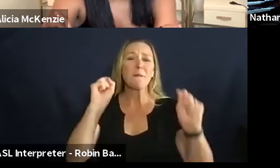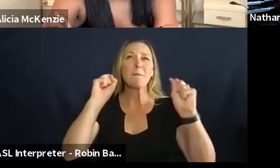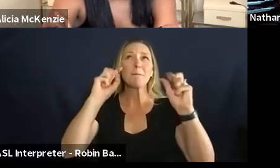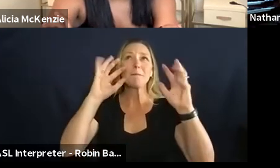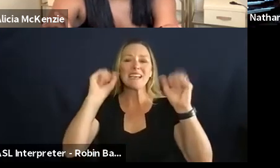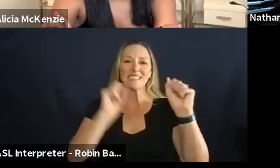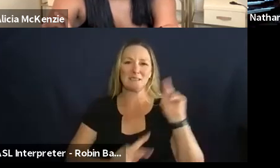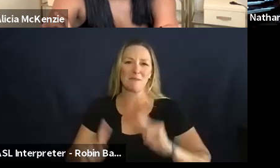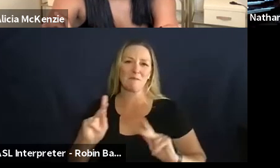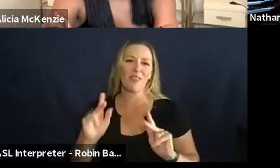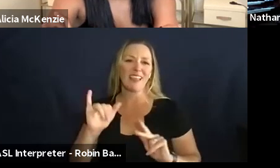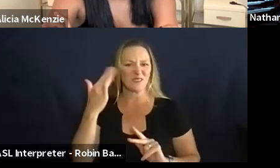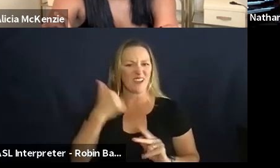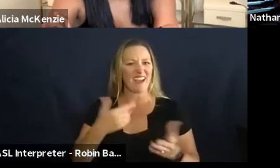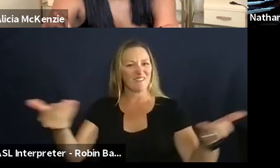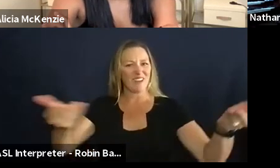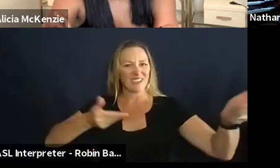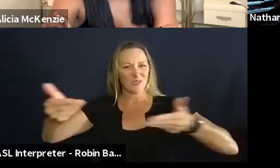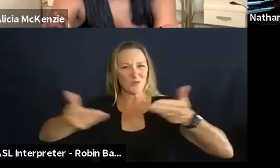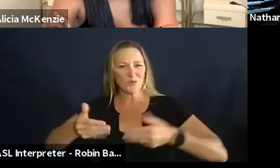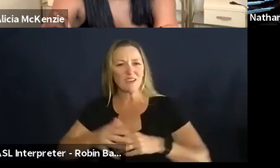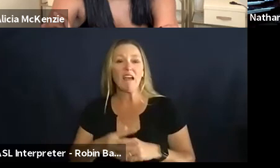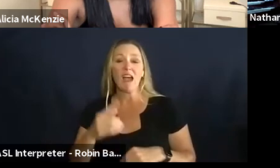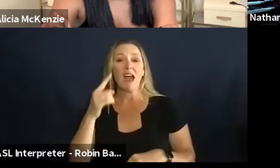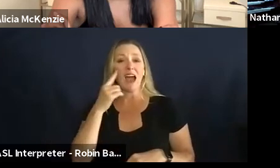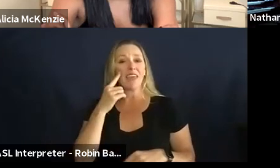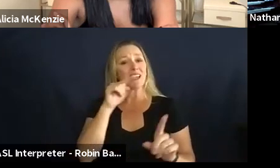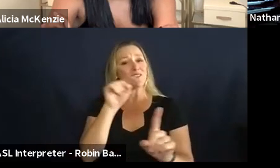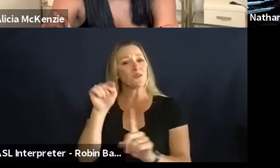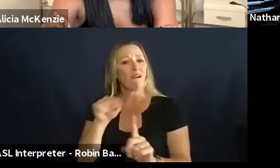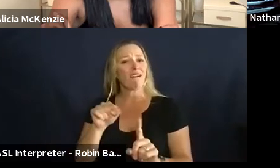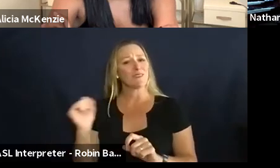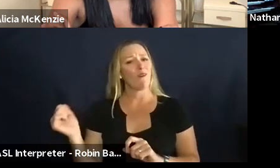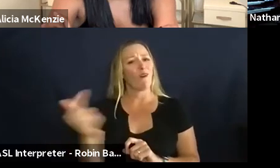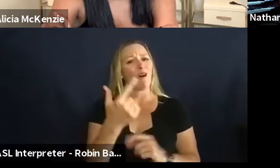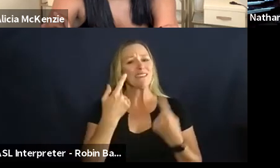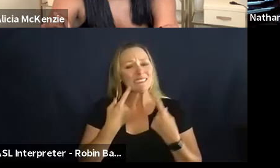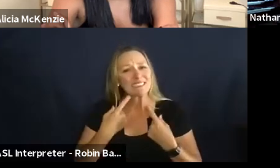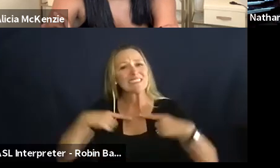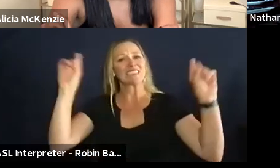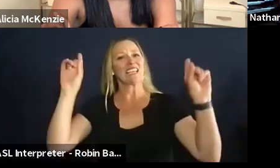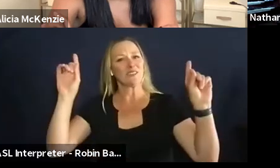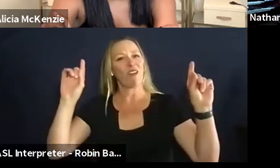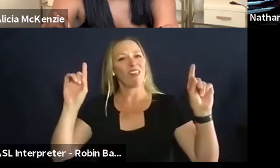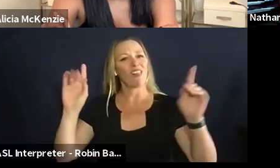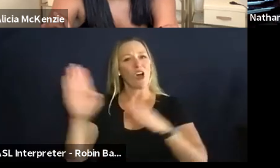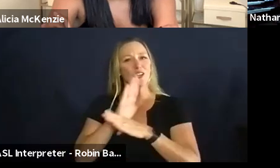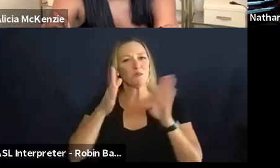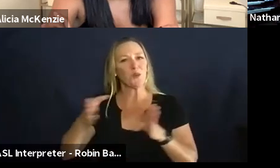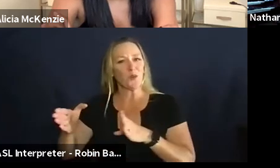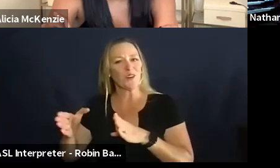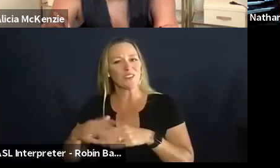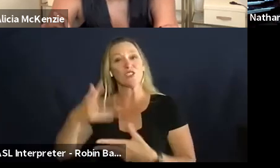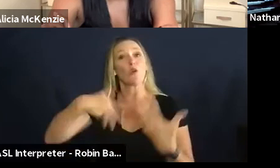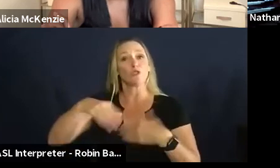asked you to do this with me um i do think of all of you in different ways as as successful entrepreneurs um social